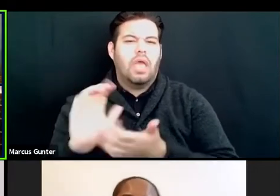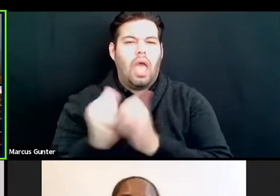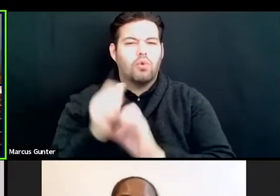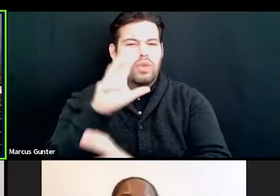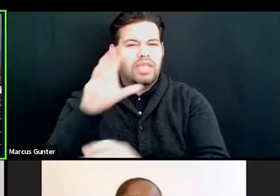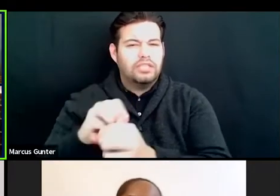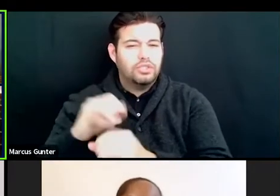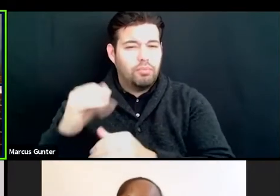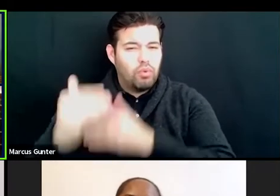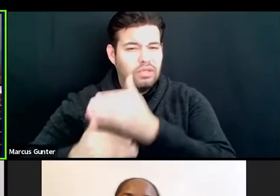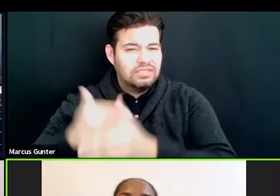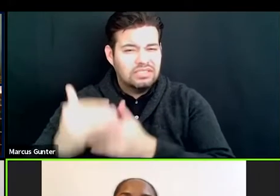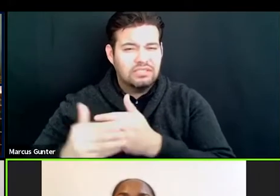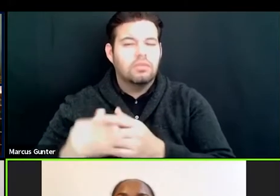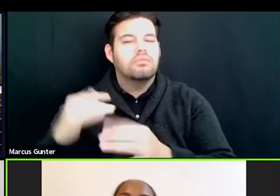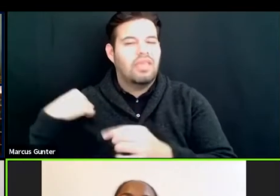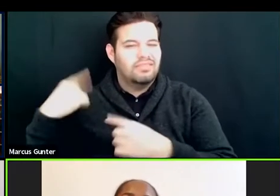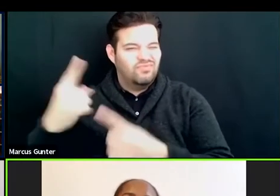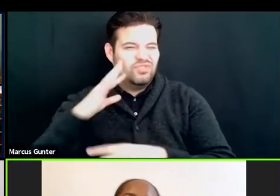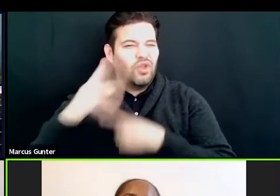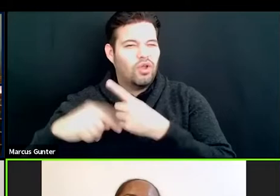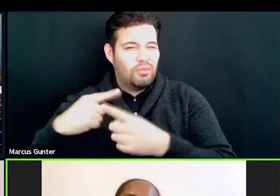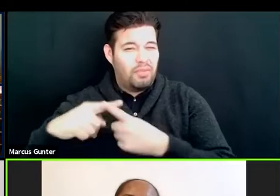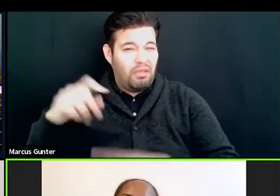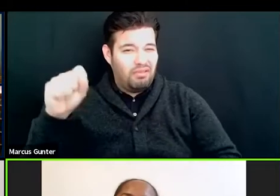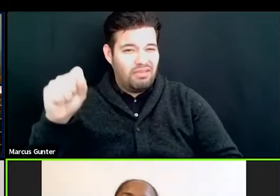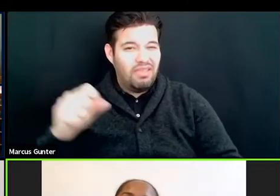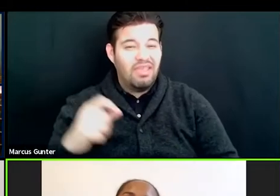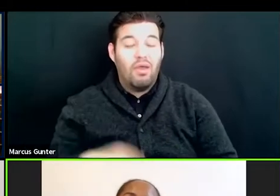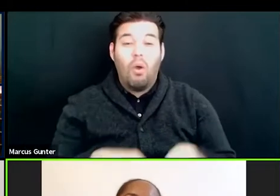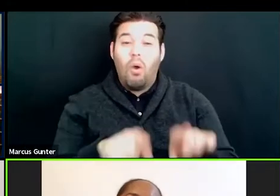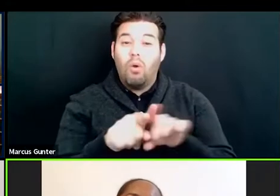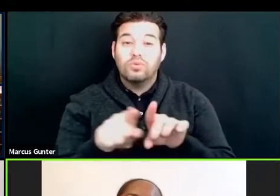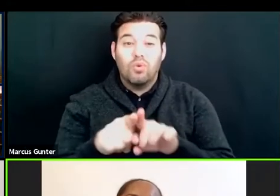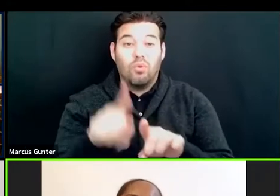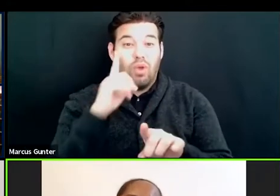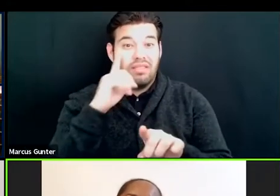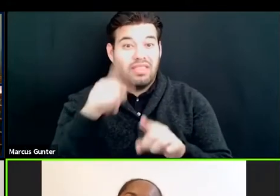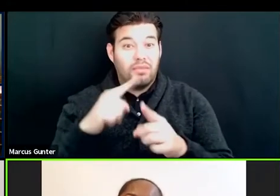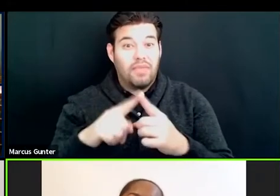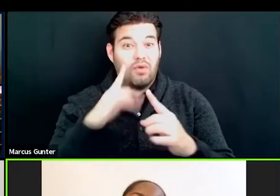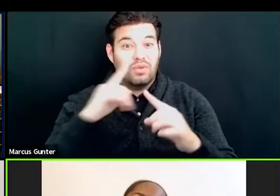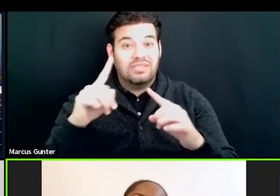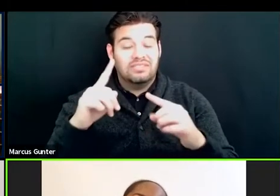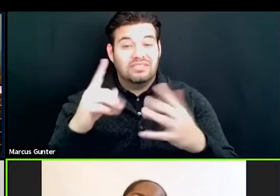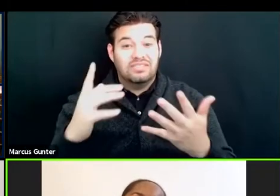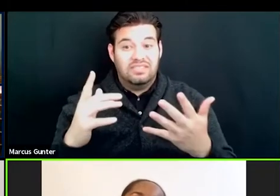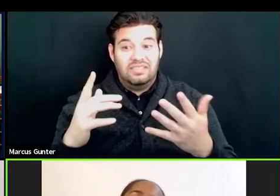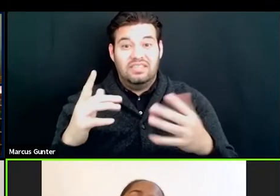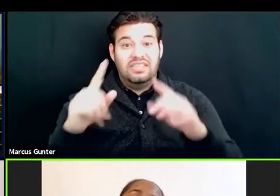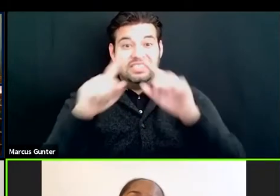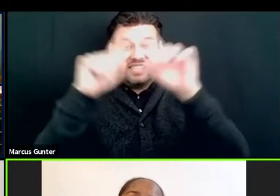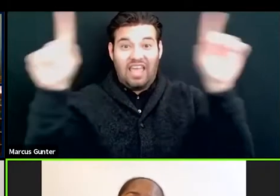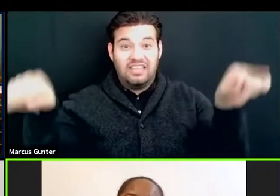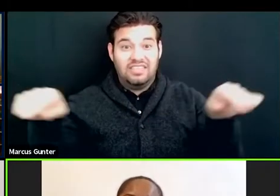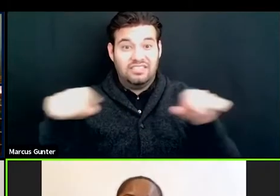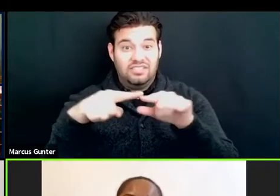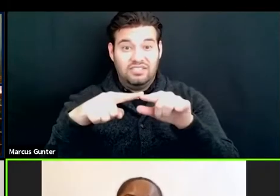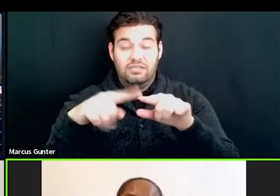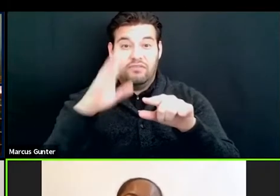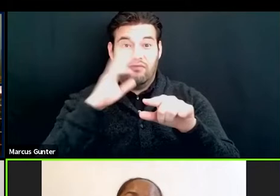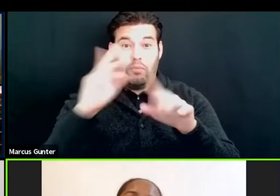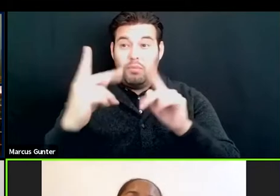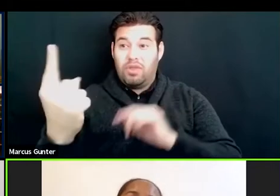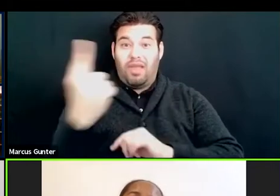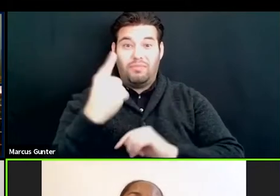in this process, which is all stuff we've been talking about. And then you want to make sure that you're thinking about signage for wayfinding when people come to the building.